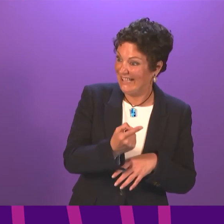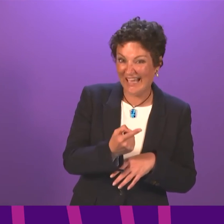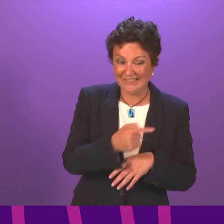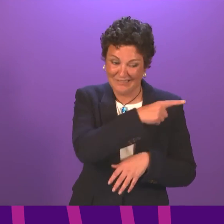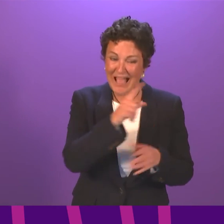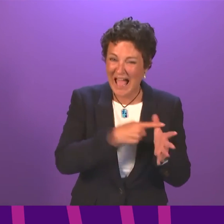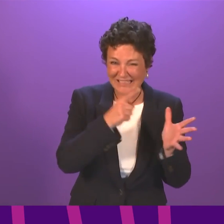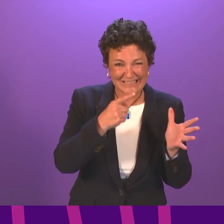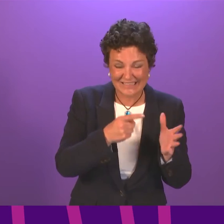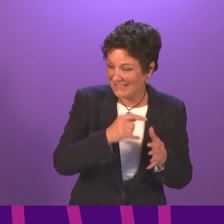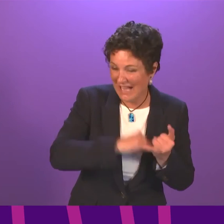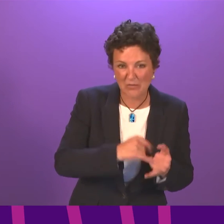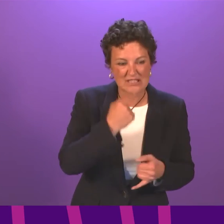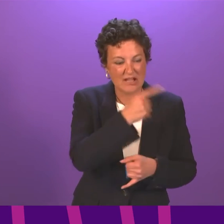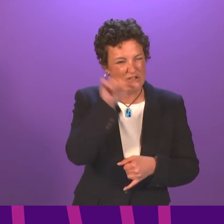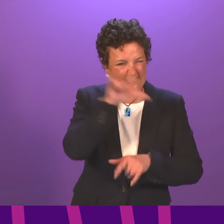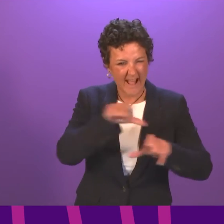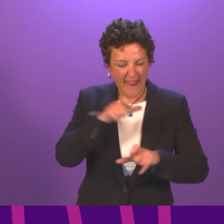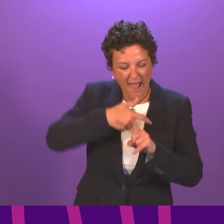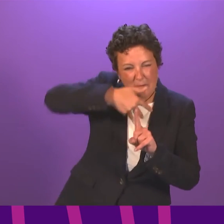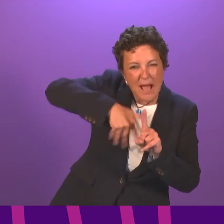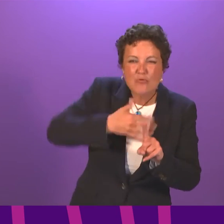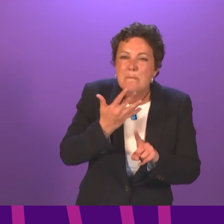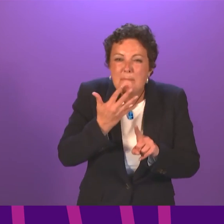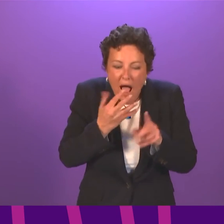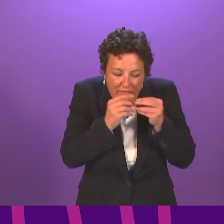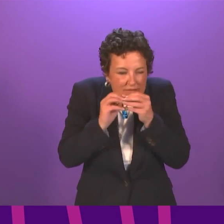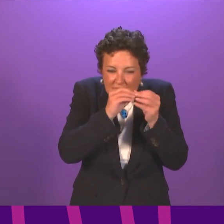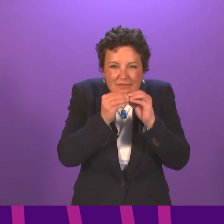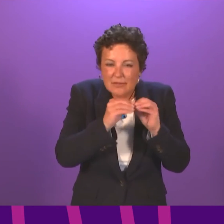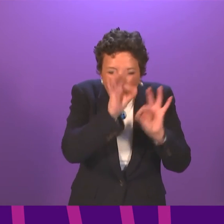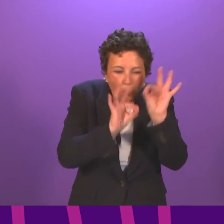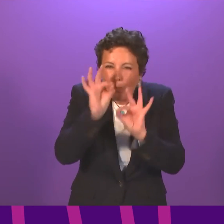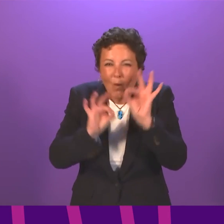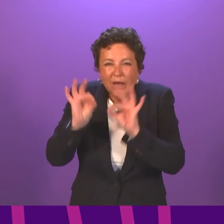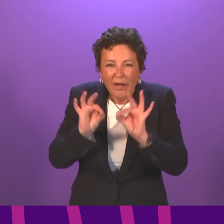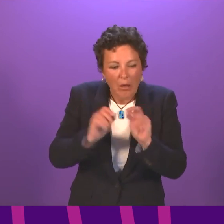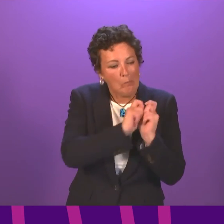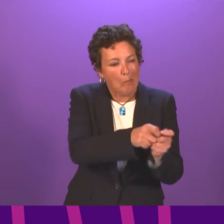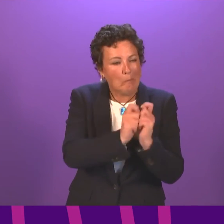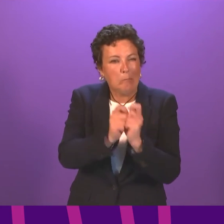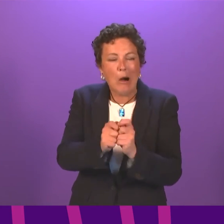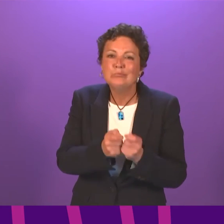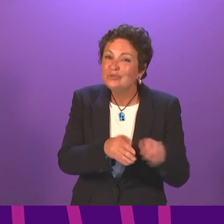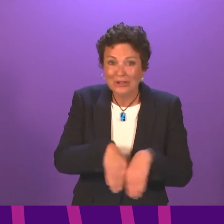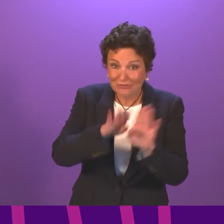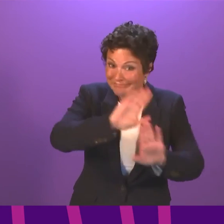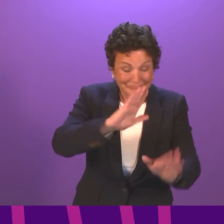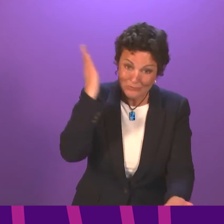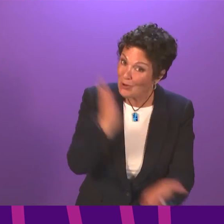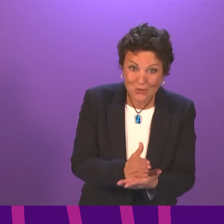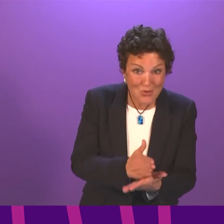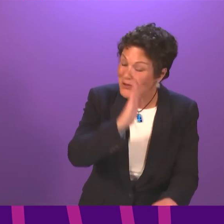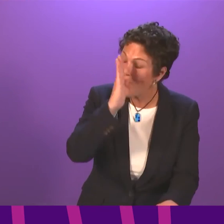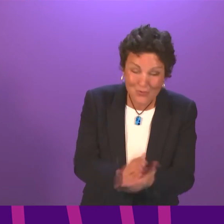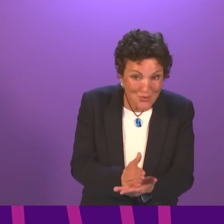Sarwar. There is no algorithm that is determining young people's results and I don't think it is fair to young people to create the impression that there